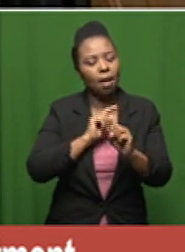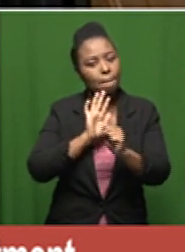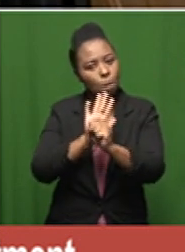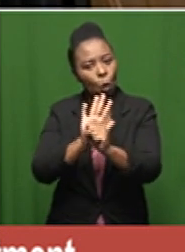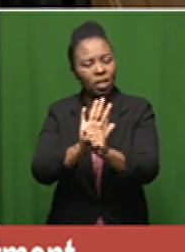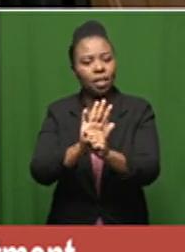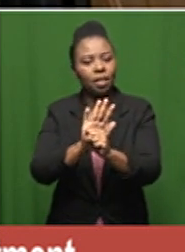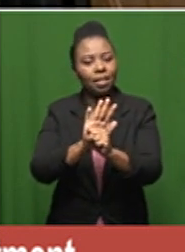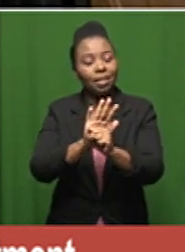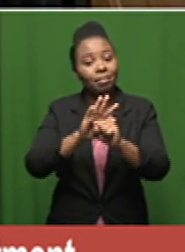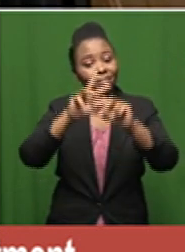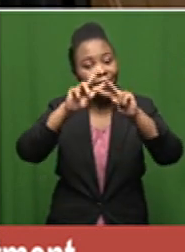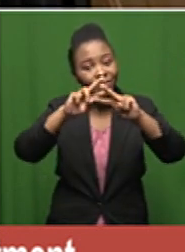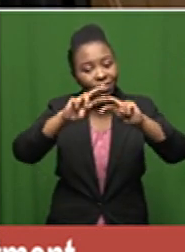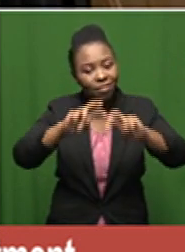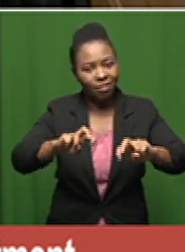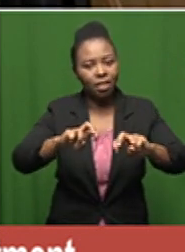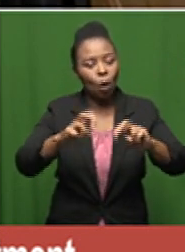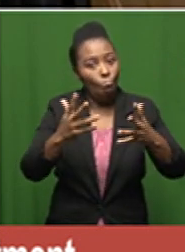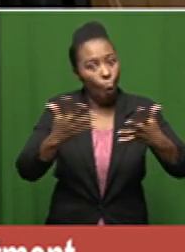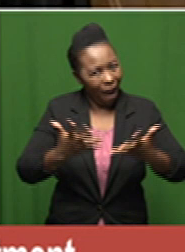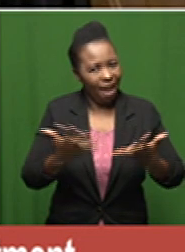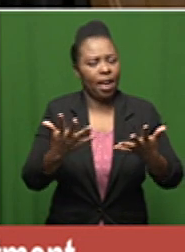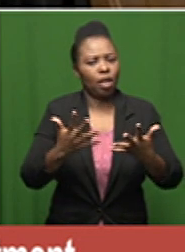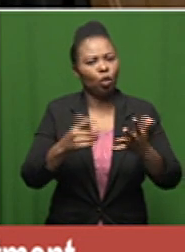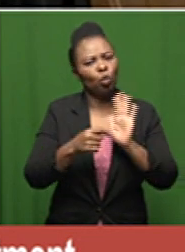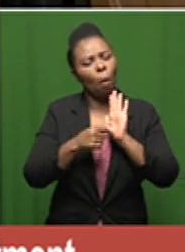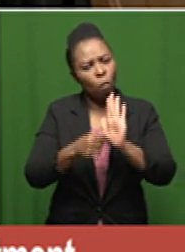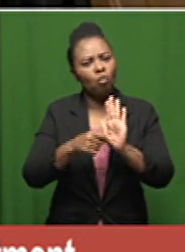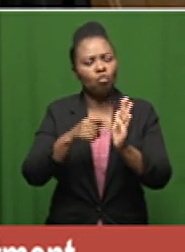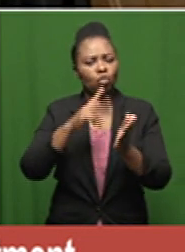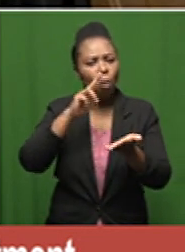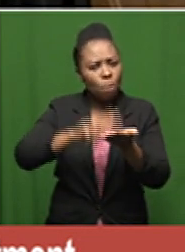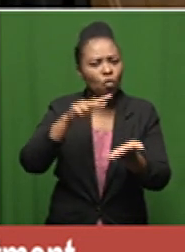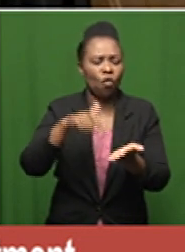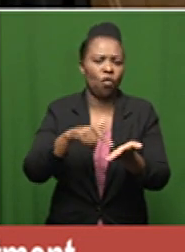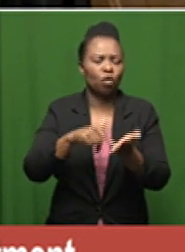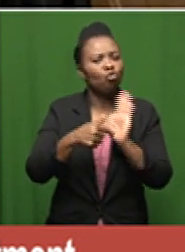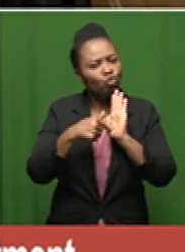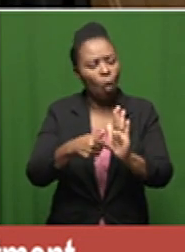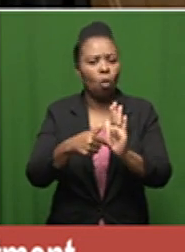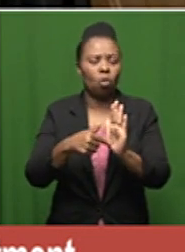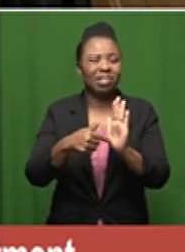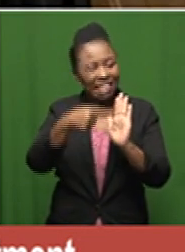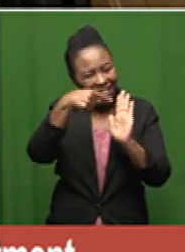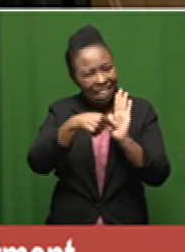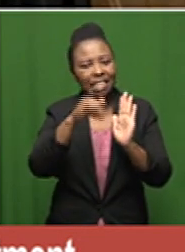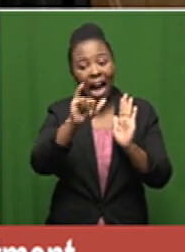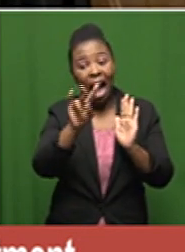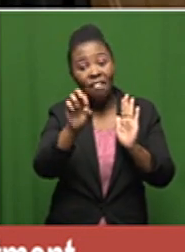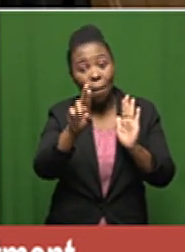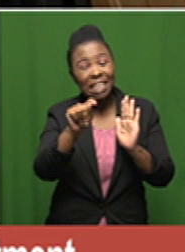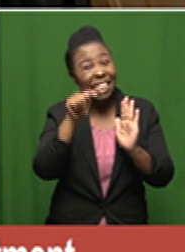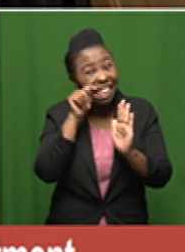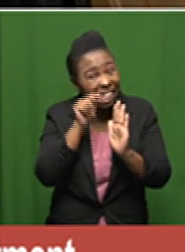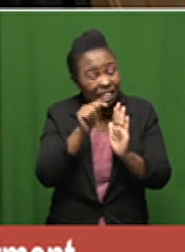studies that can that it could unequivocally unambiguously biguously show and prove that ivermectin is